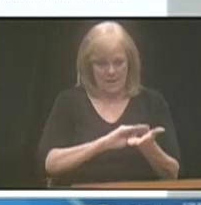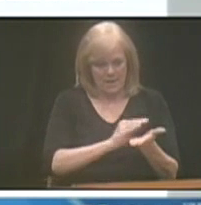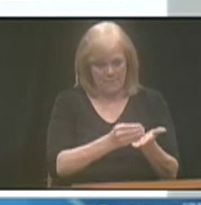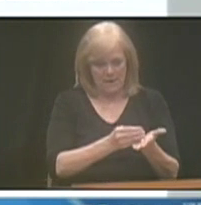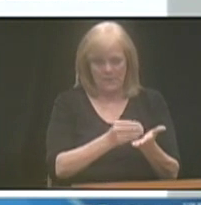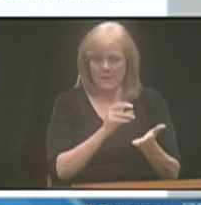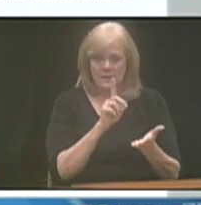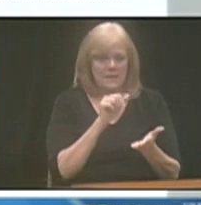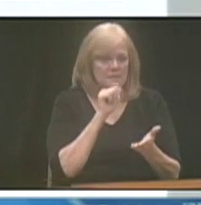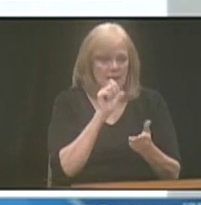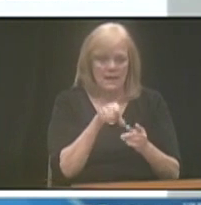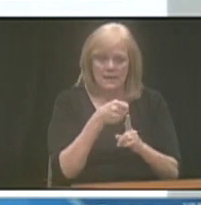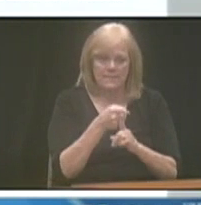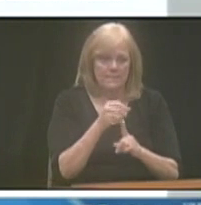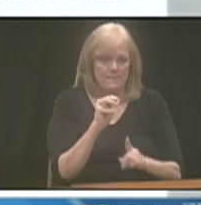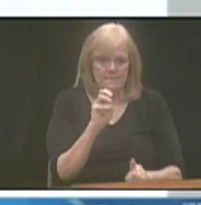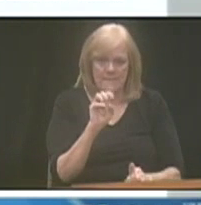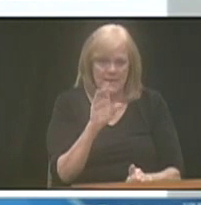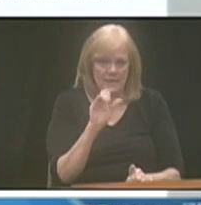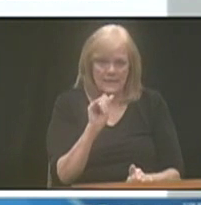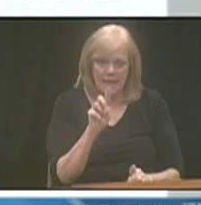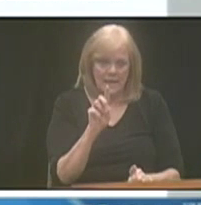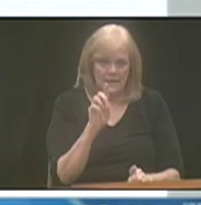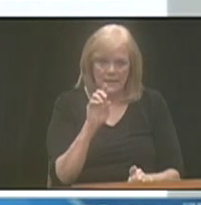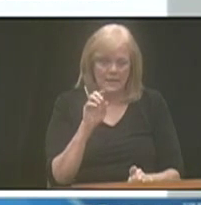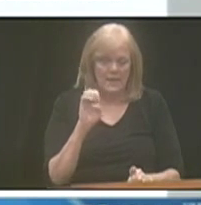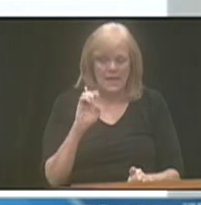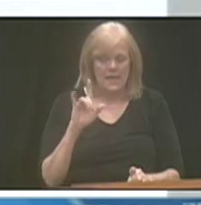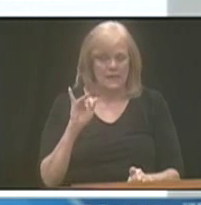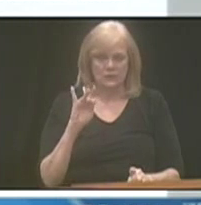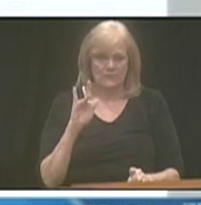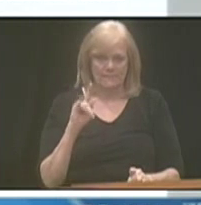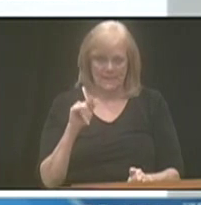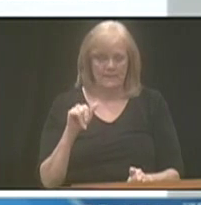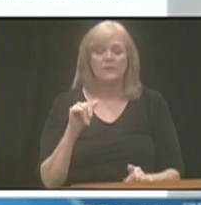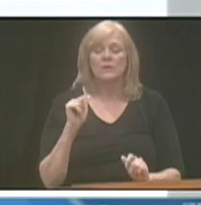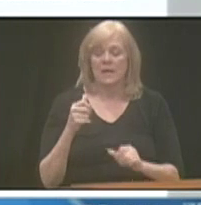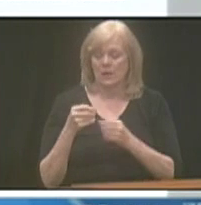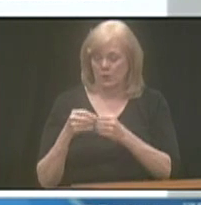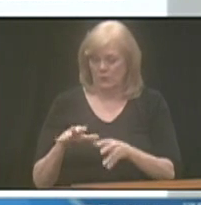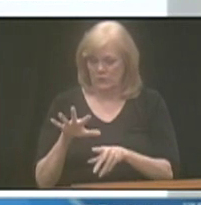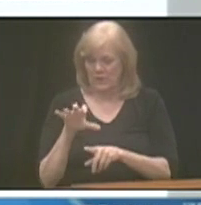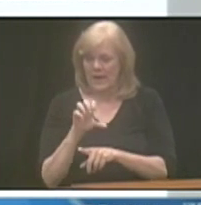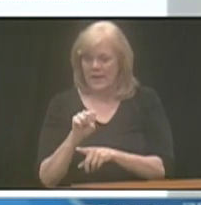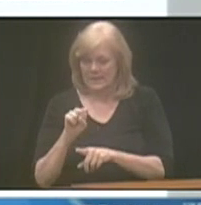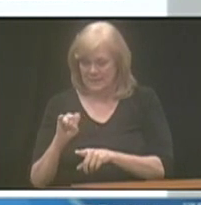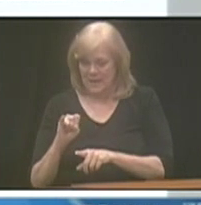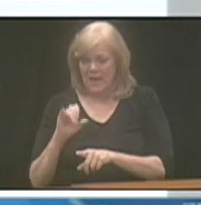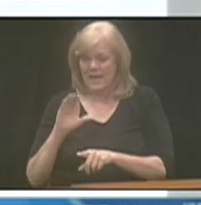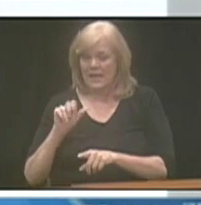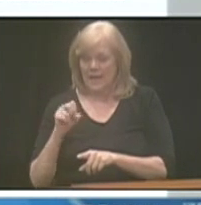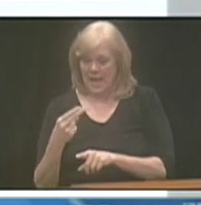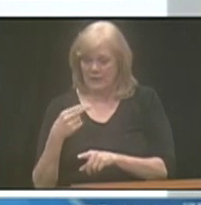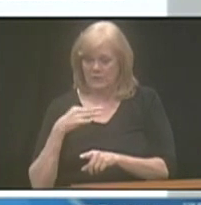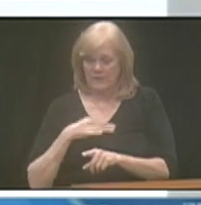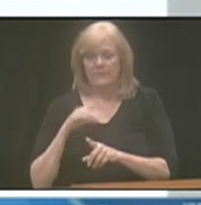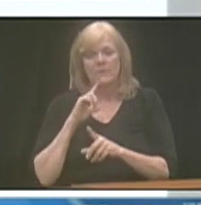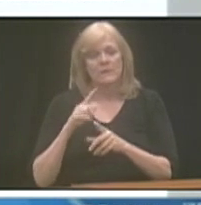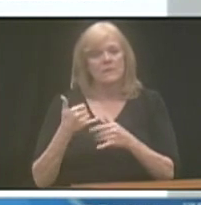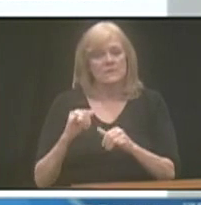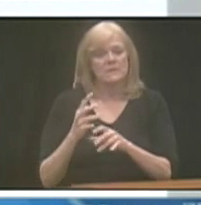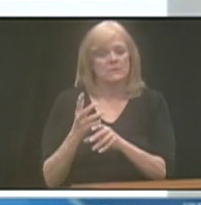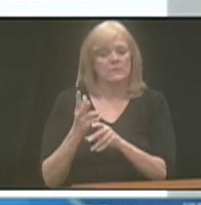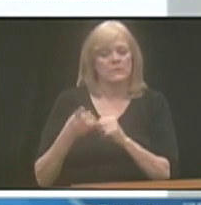does not impact Medicaid eligibility. So, one could lose their SSI cash benefit, but they would retain